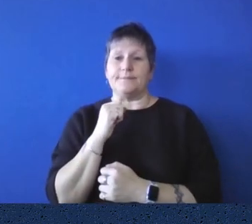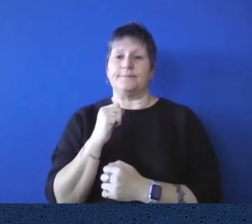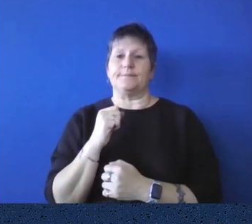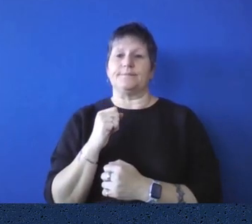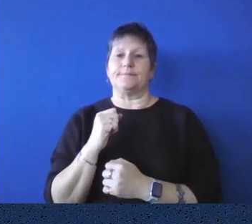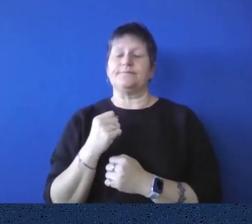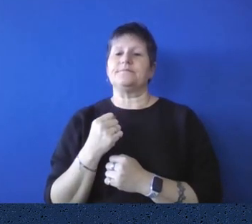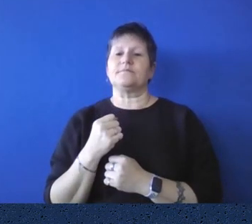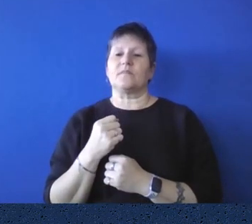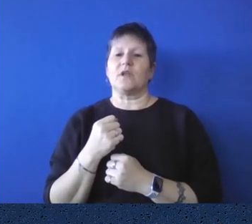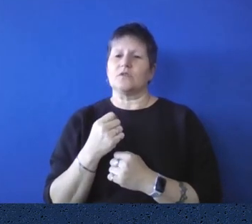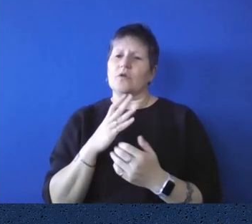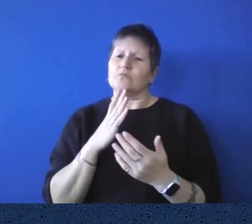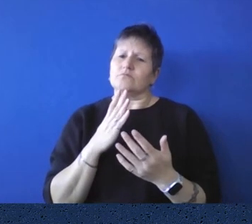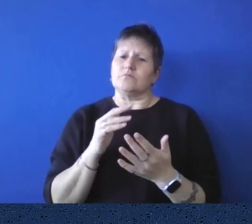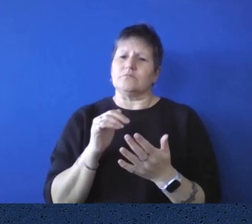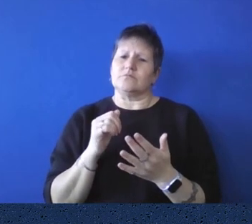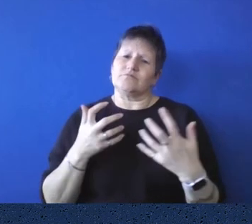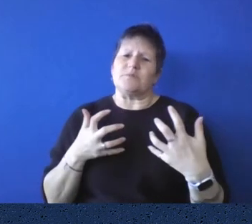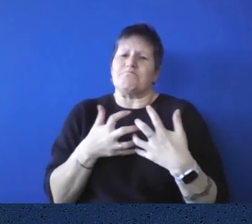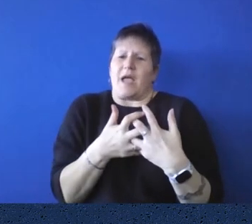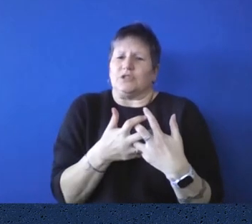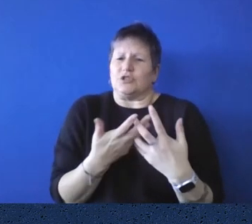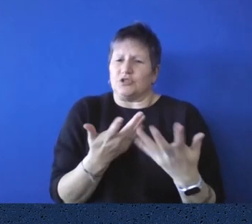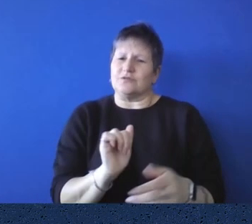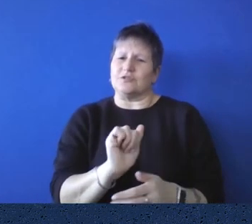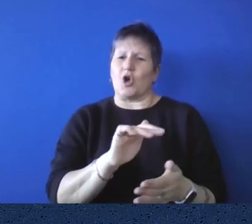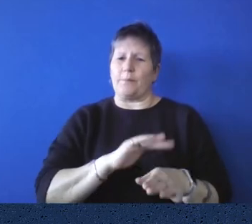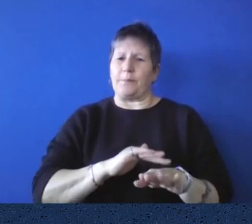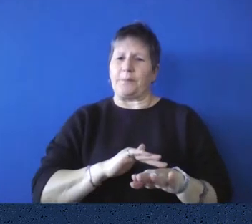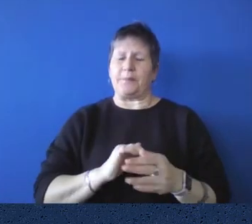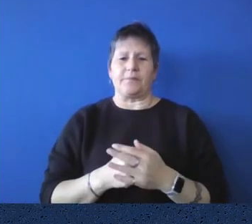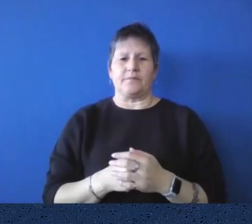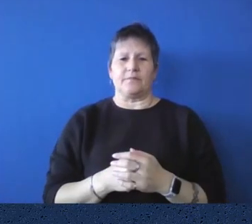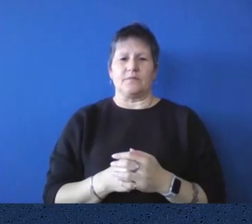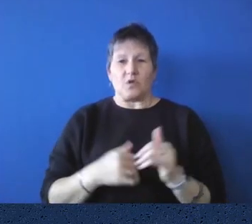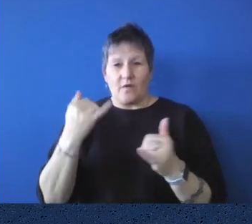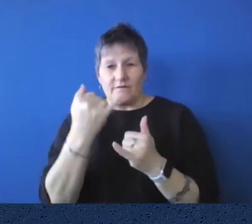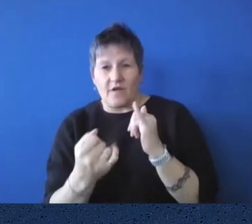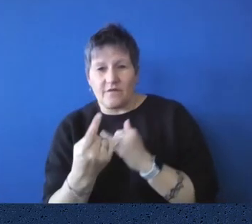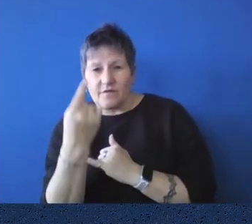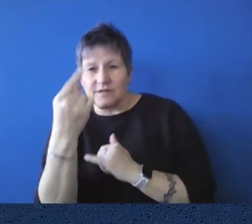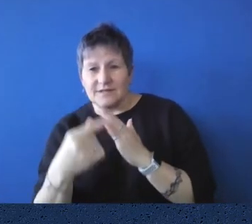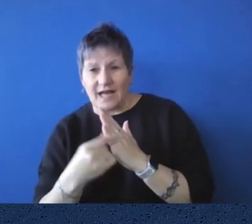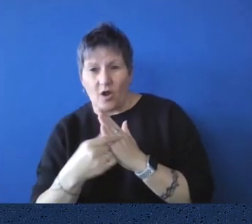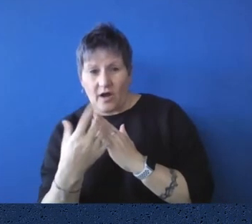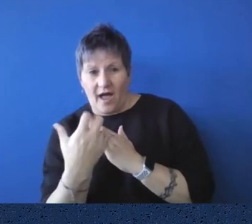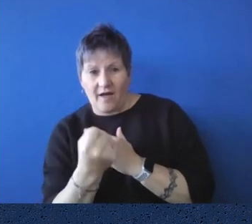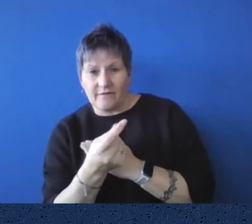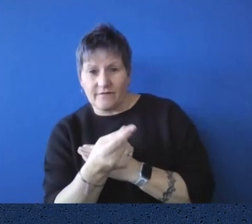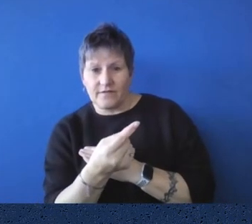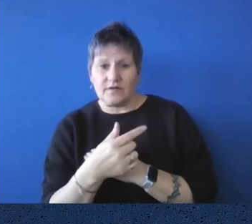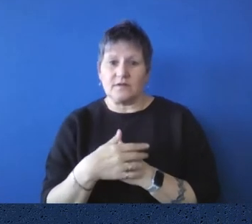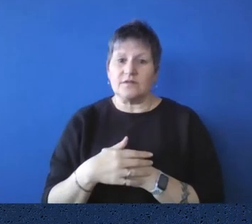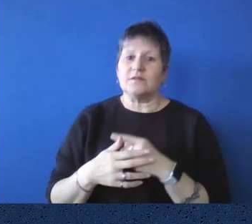um, the thing to do. And so that you have there, that's the very first catalog. Uh, yes, it is. This